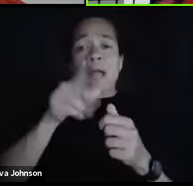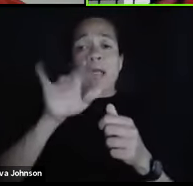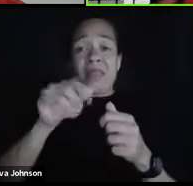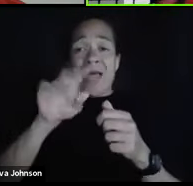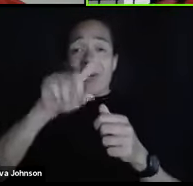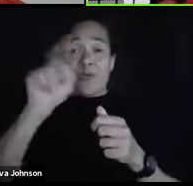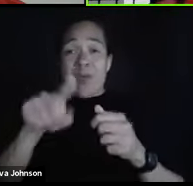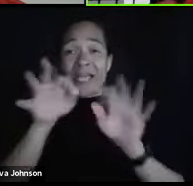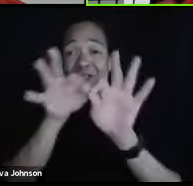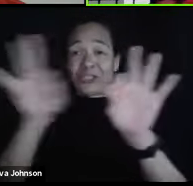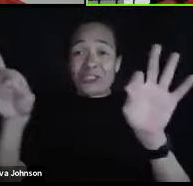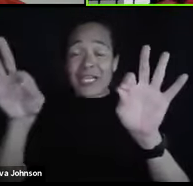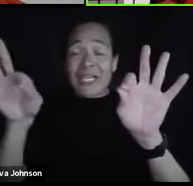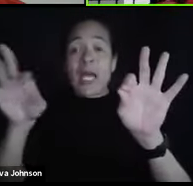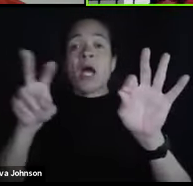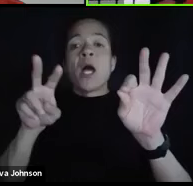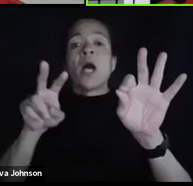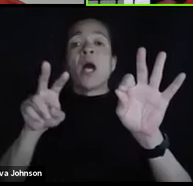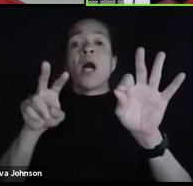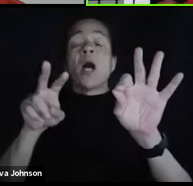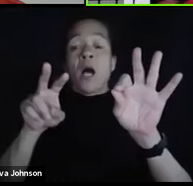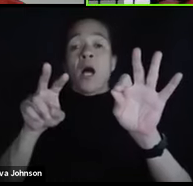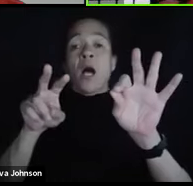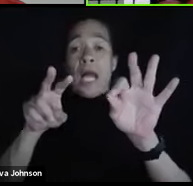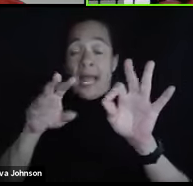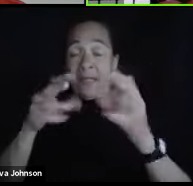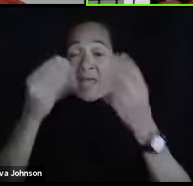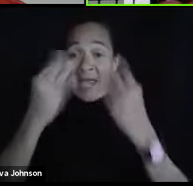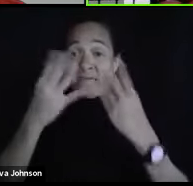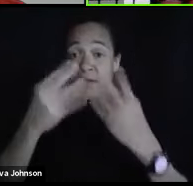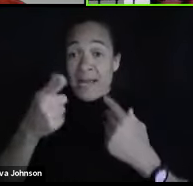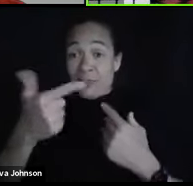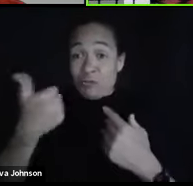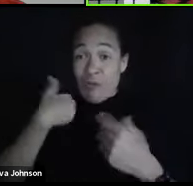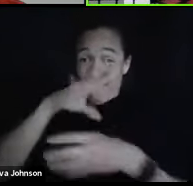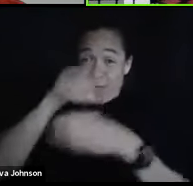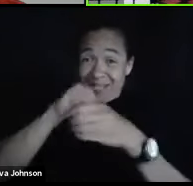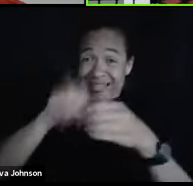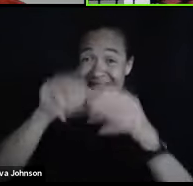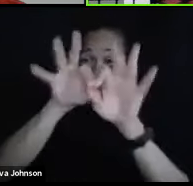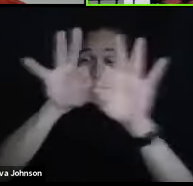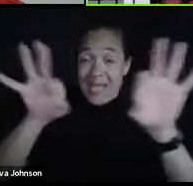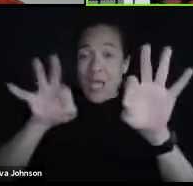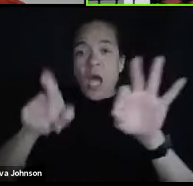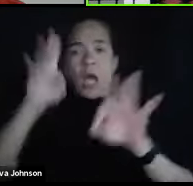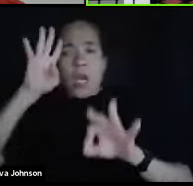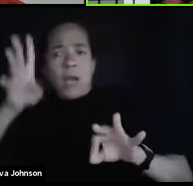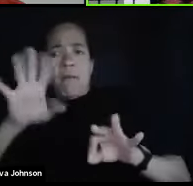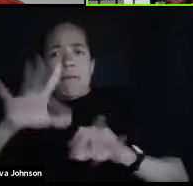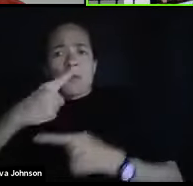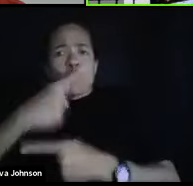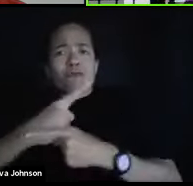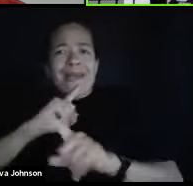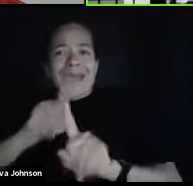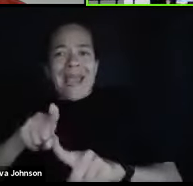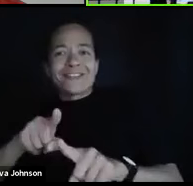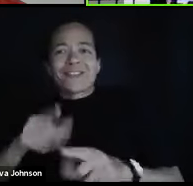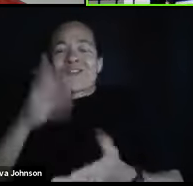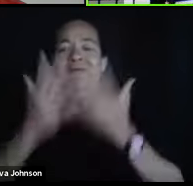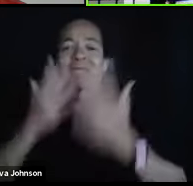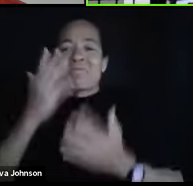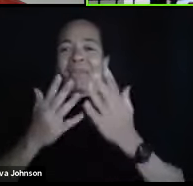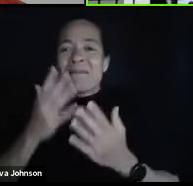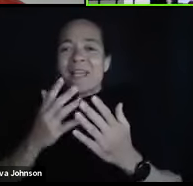information you have within that context, come up with the right answer. And that right answer may not just be something on